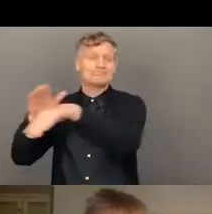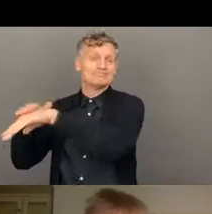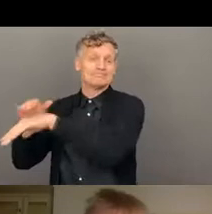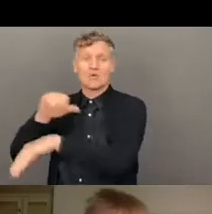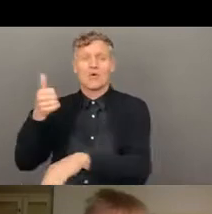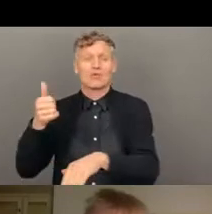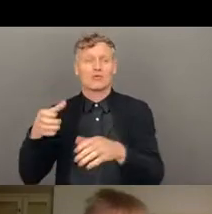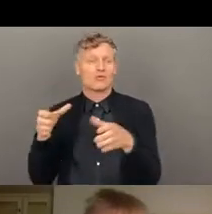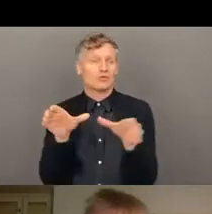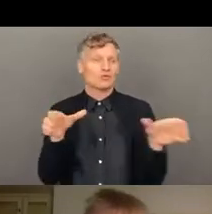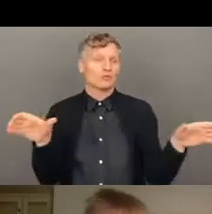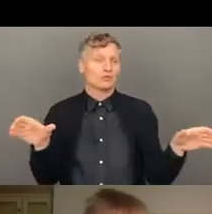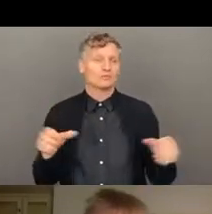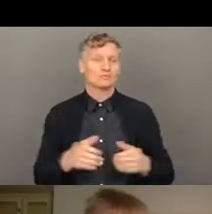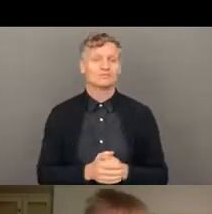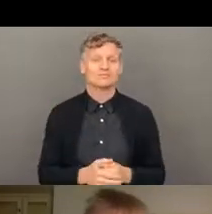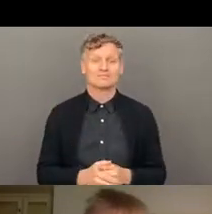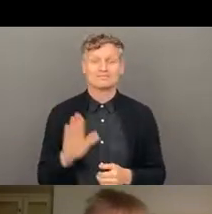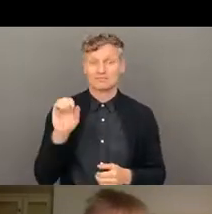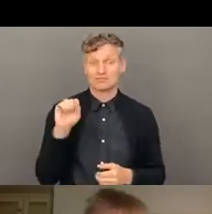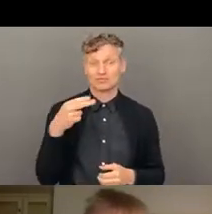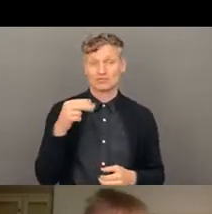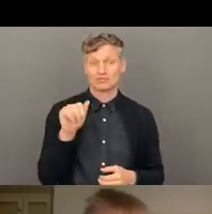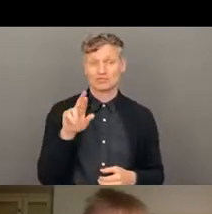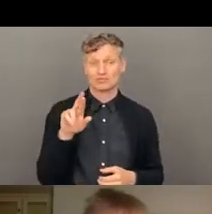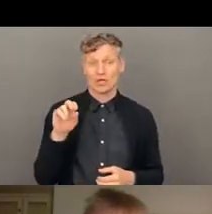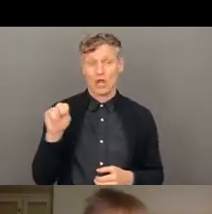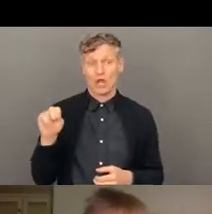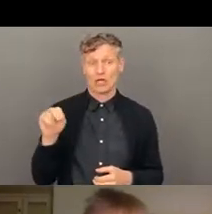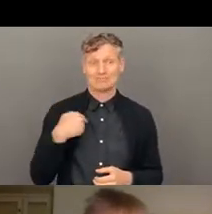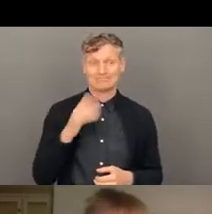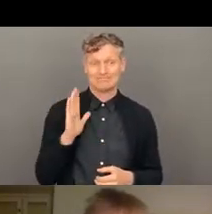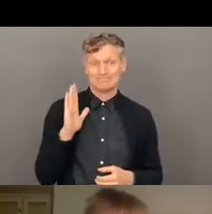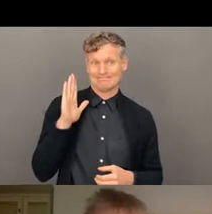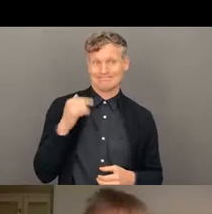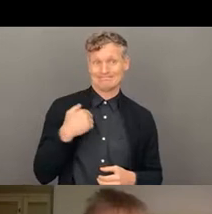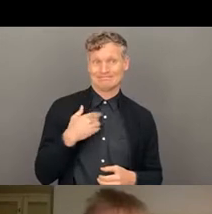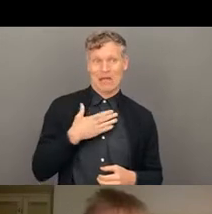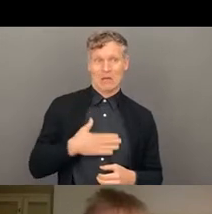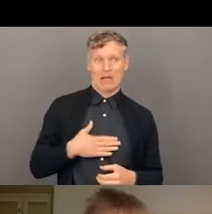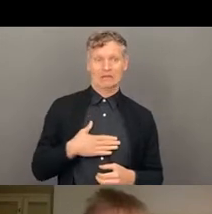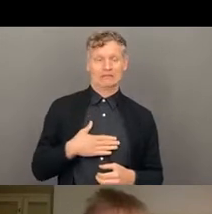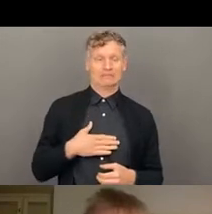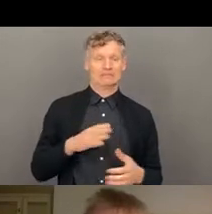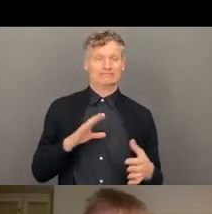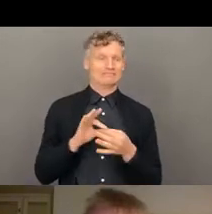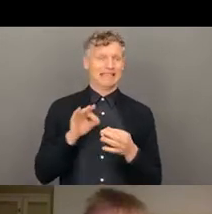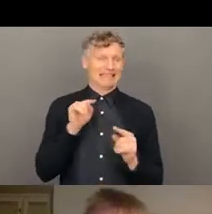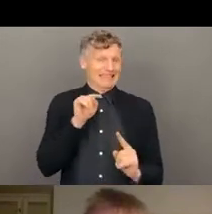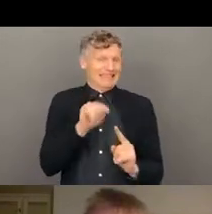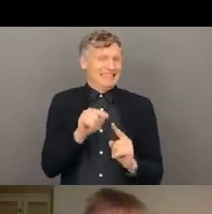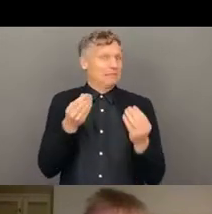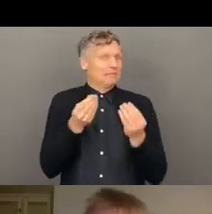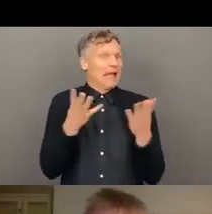Rose. I want to just say something very quickly there. I don't want this to be about me, but actually that's the kind of misunderstanding around the CHS Alliance. It's not